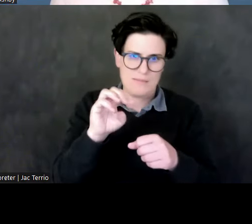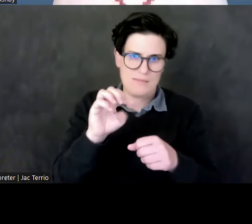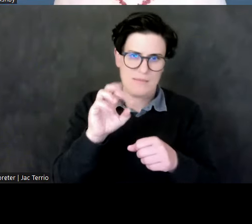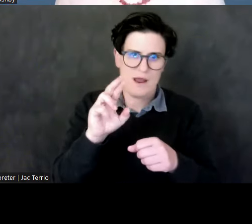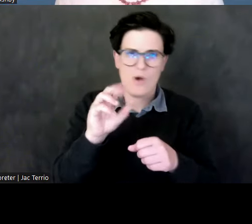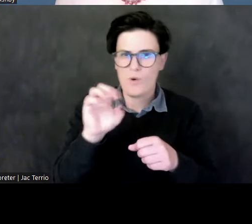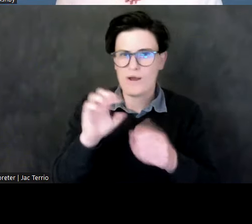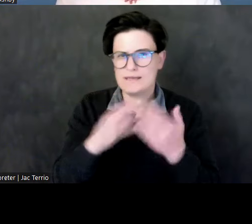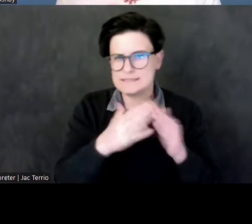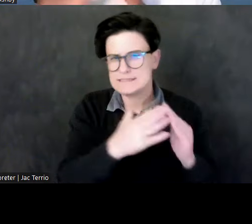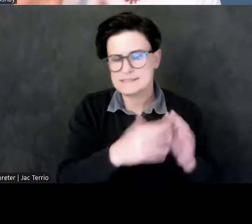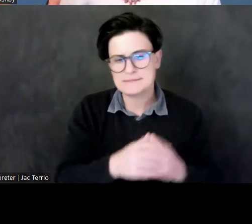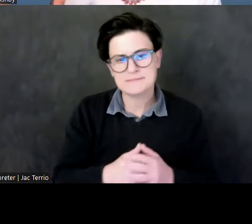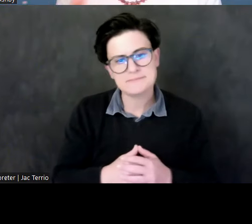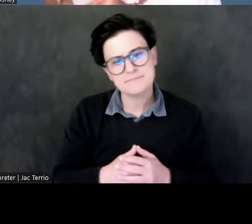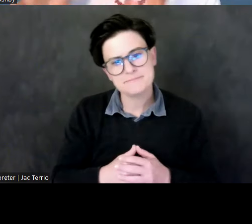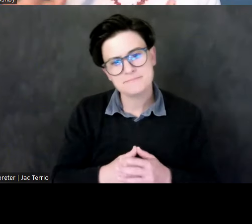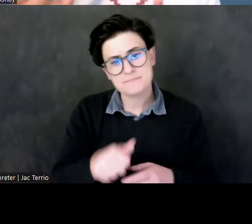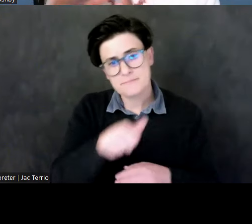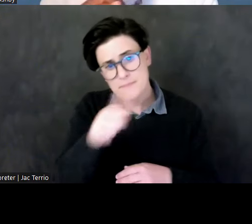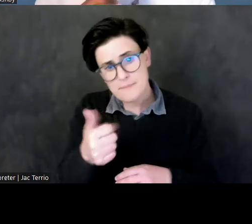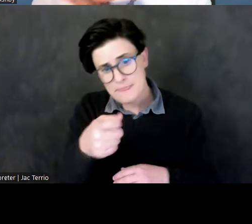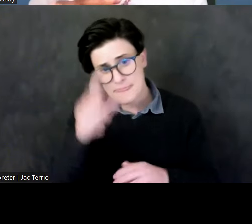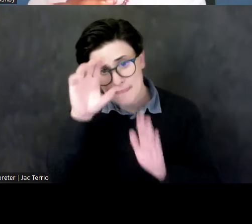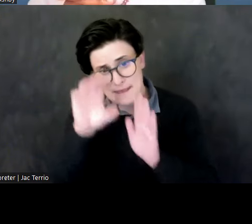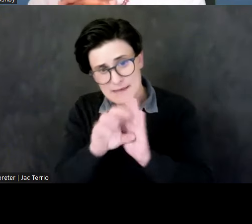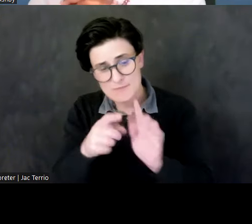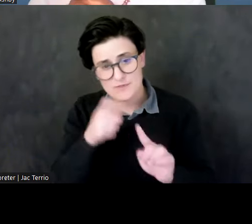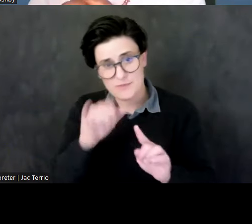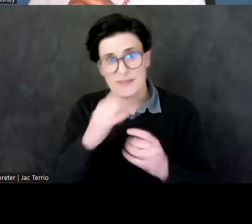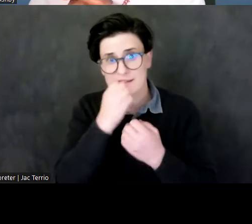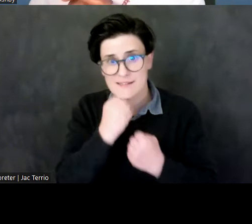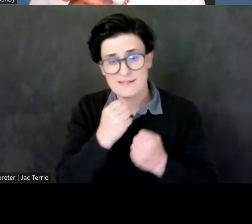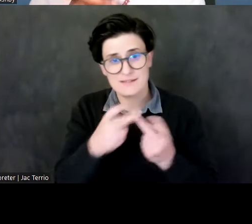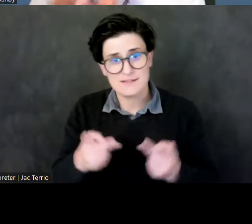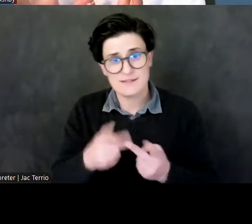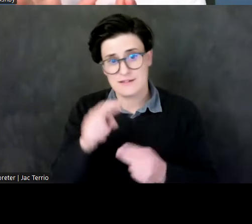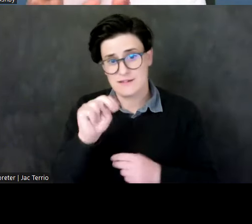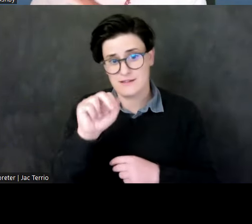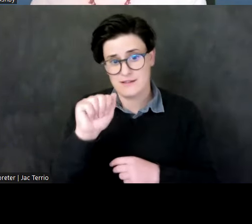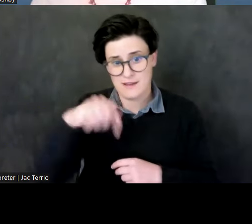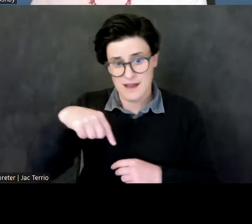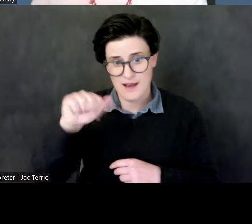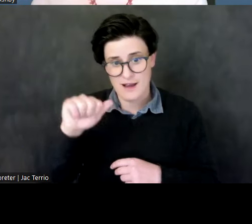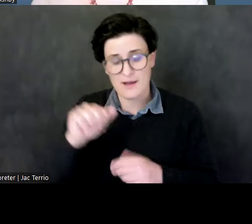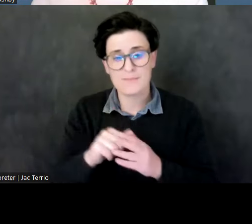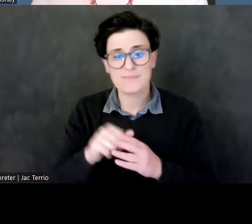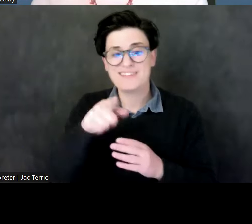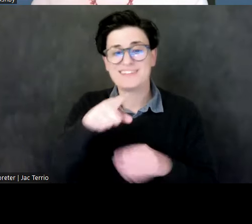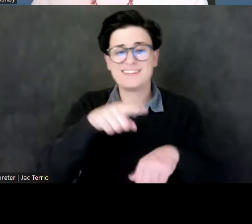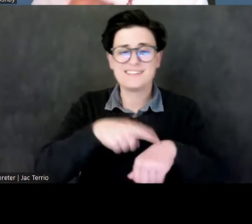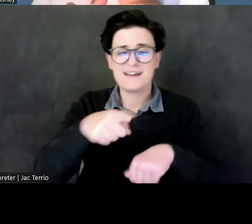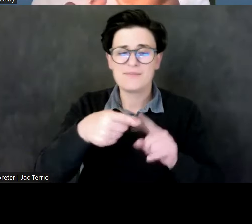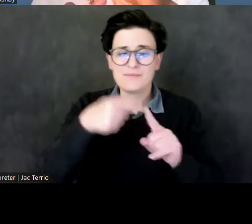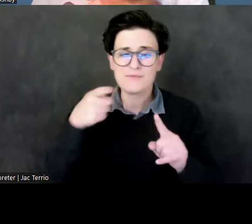Another image from this sacred site of Naka, this time from the temple of